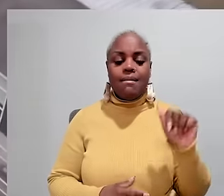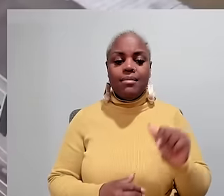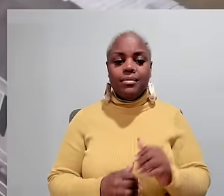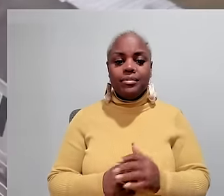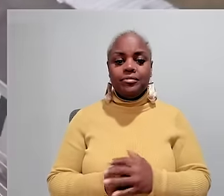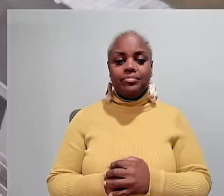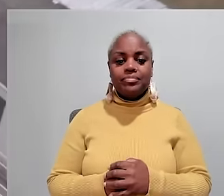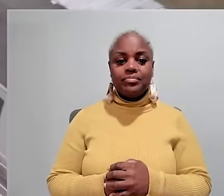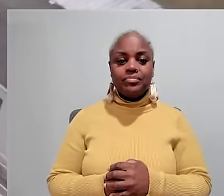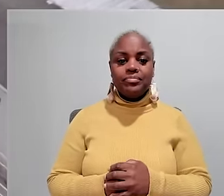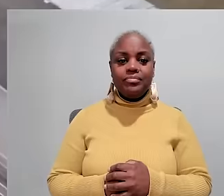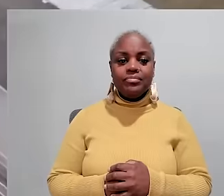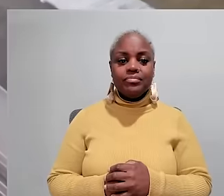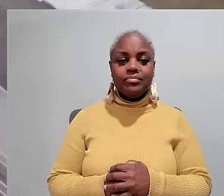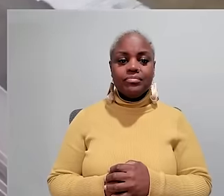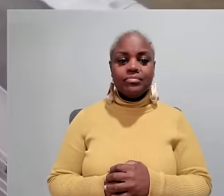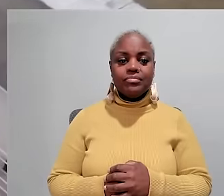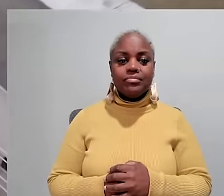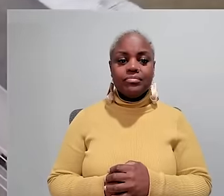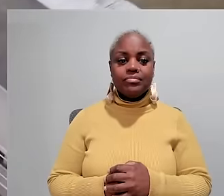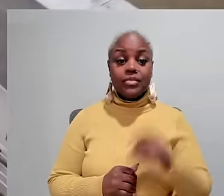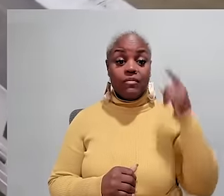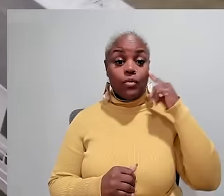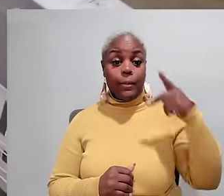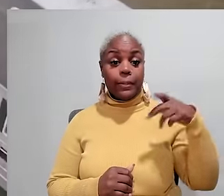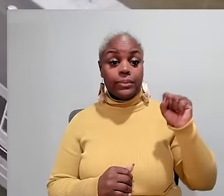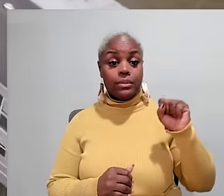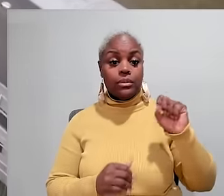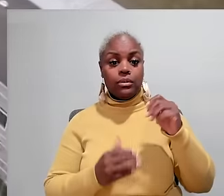I'm Judy Woodruff in Maripa Louisiana